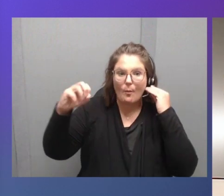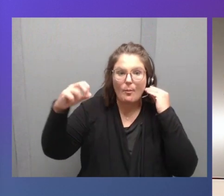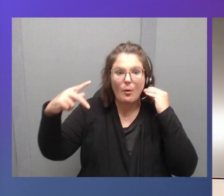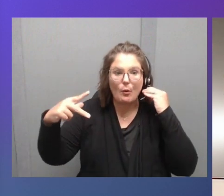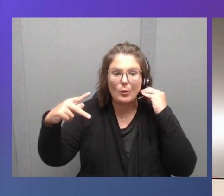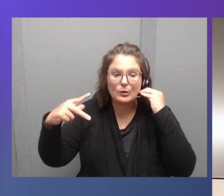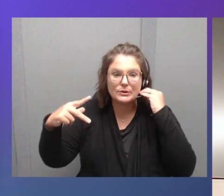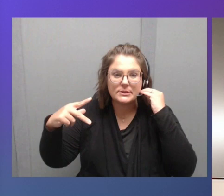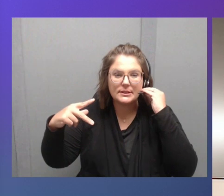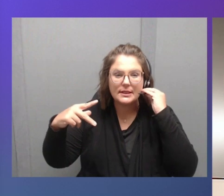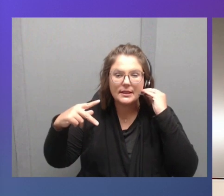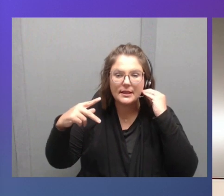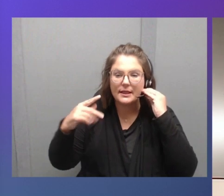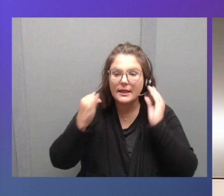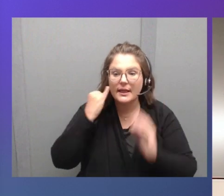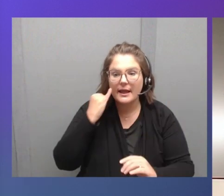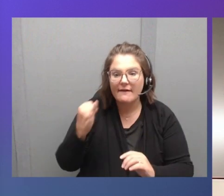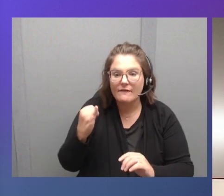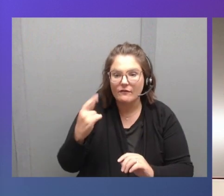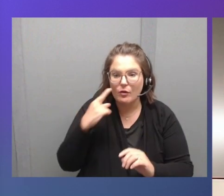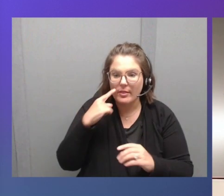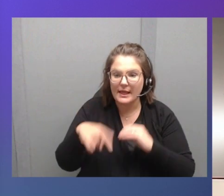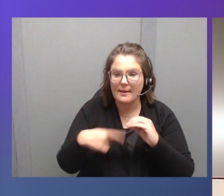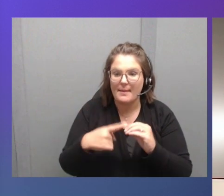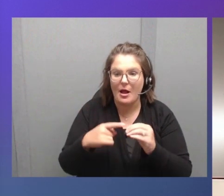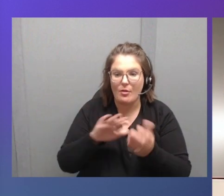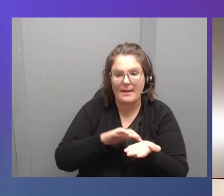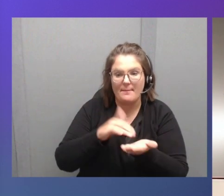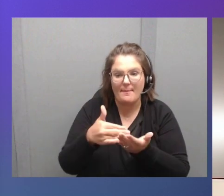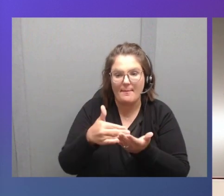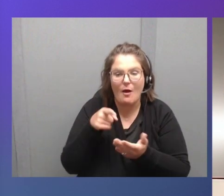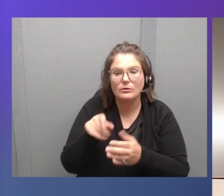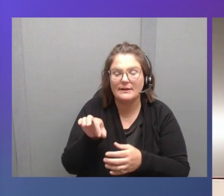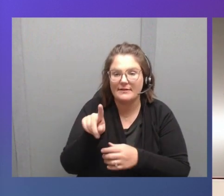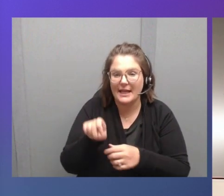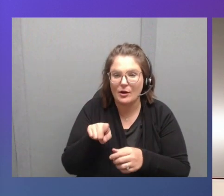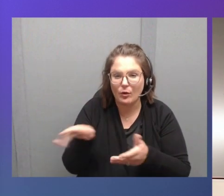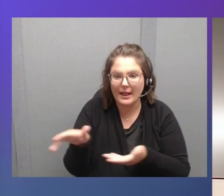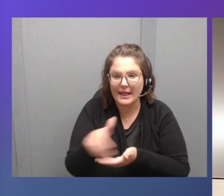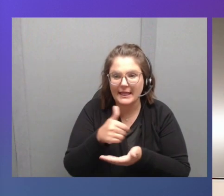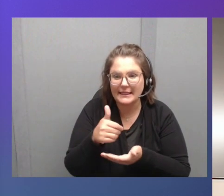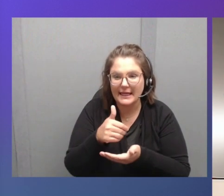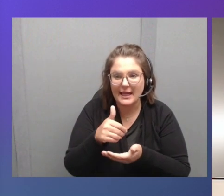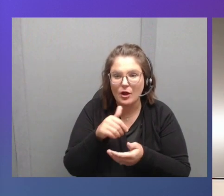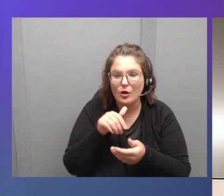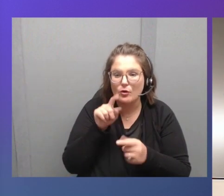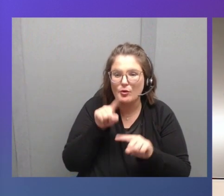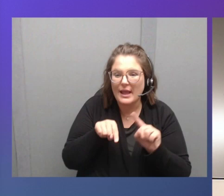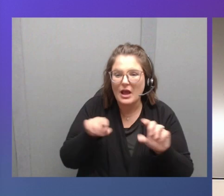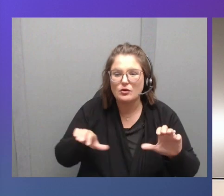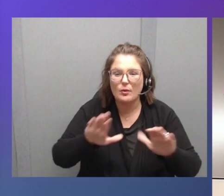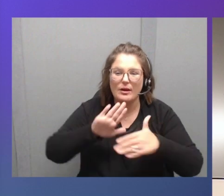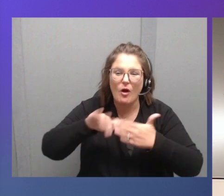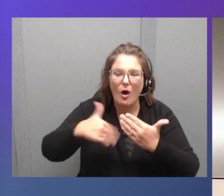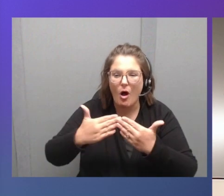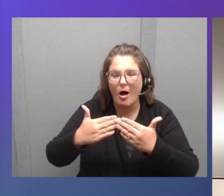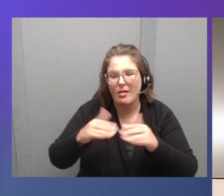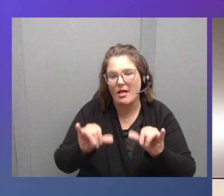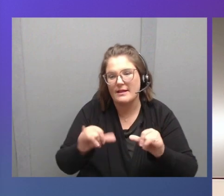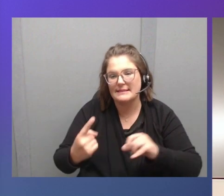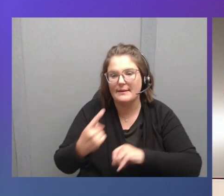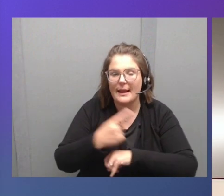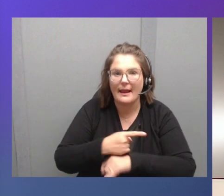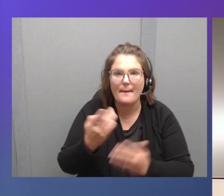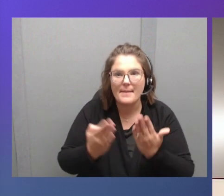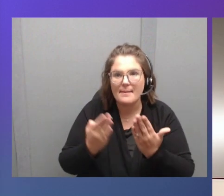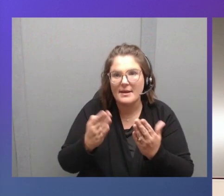if you think about it with the amount of data that you're collecting, you cannot upload all of that on the same day. I mean, except if you're using like several